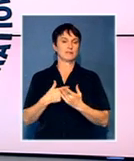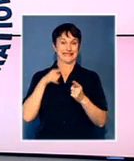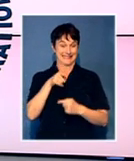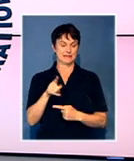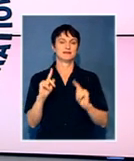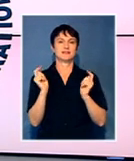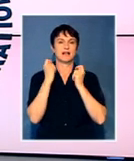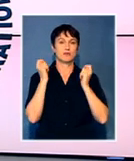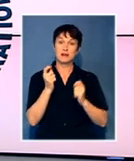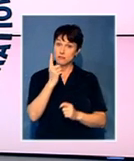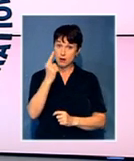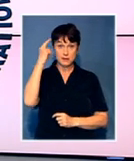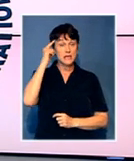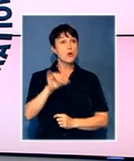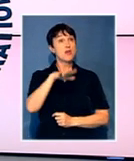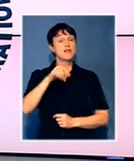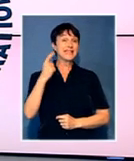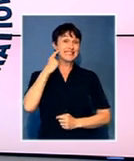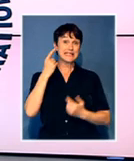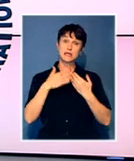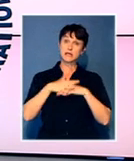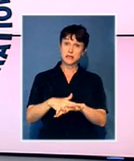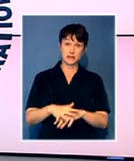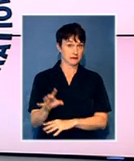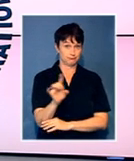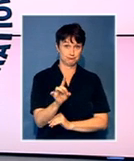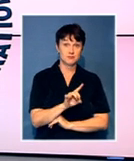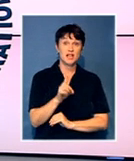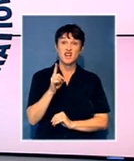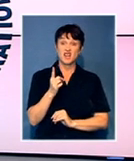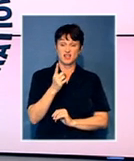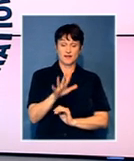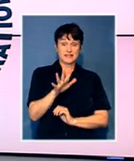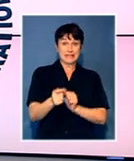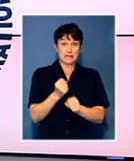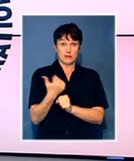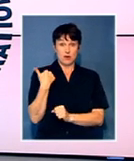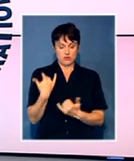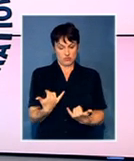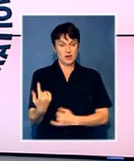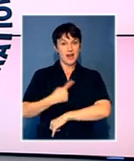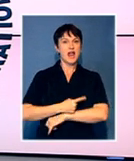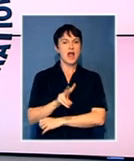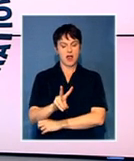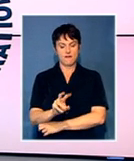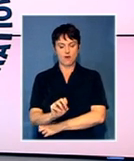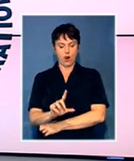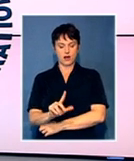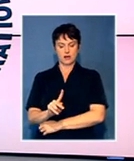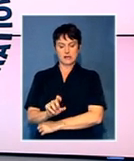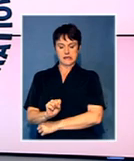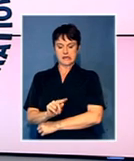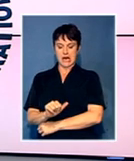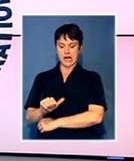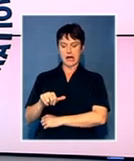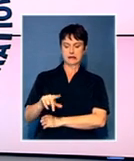Africa has not been easy. On this day 15 years ago, the constitution of a folk start was announced in Pretoria, and